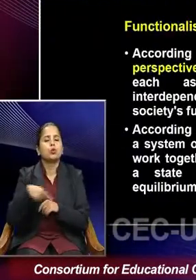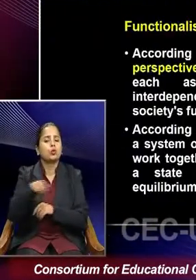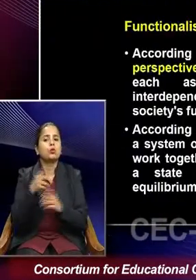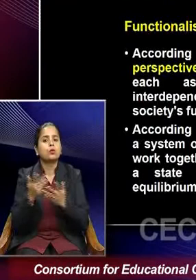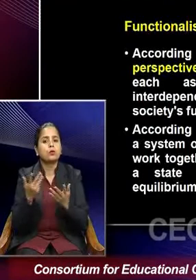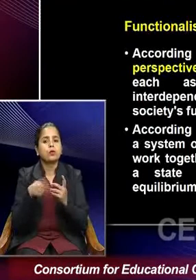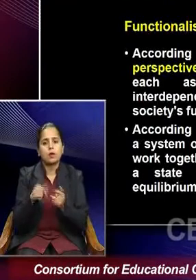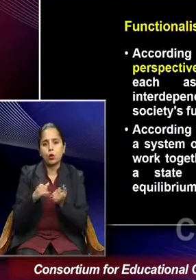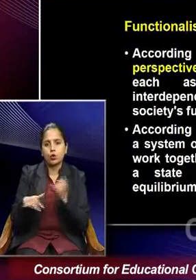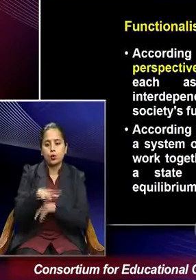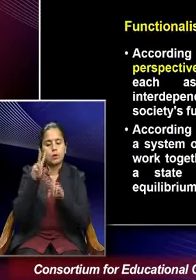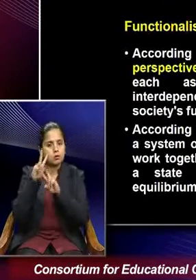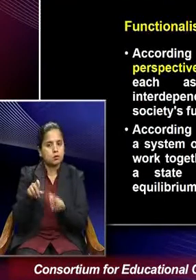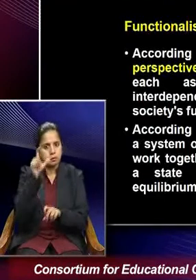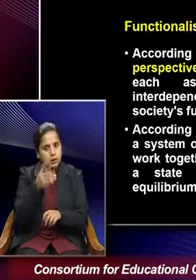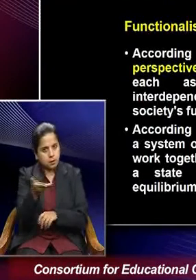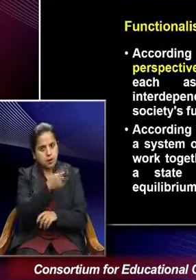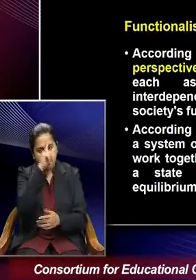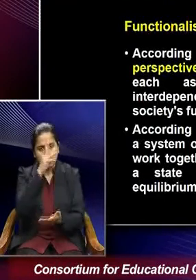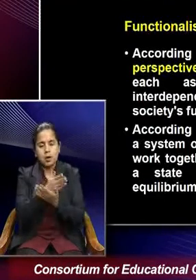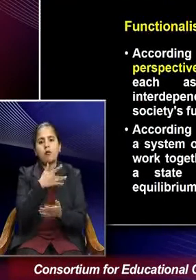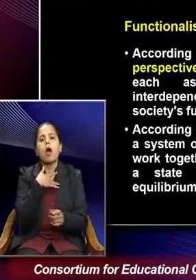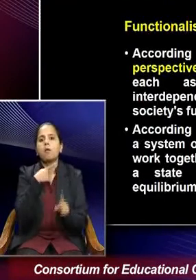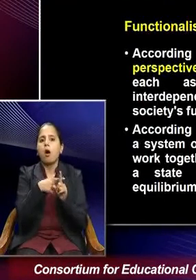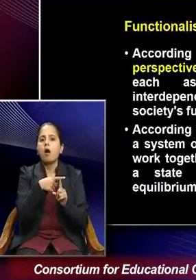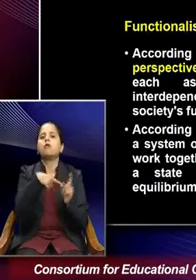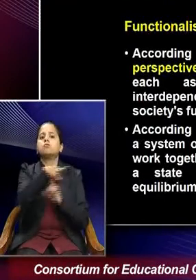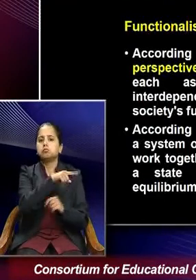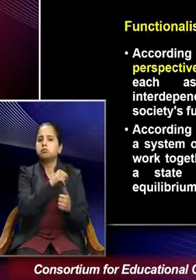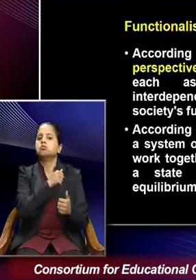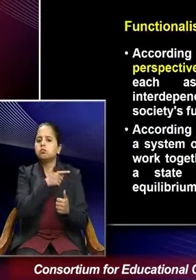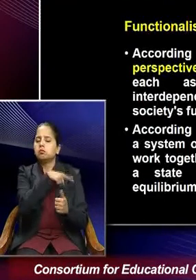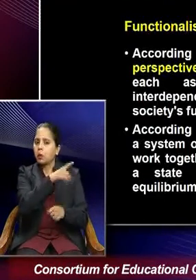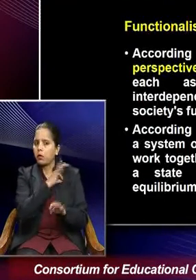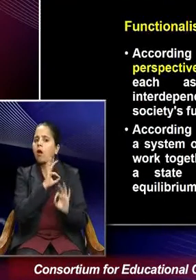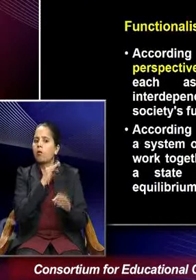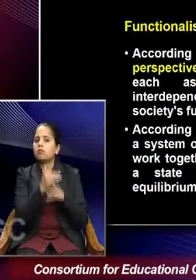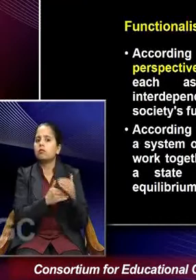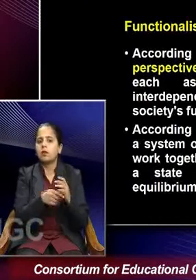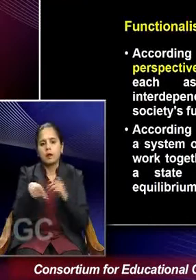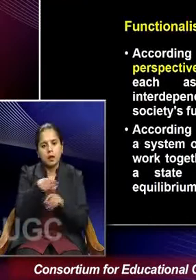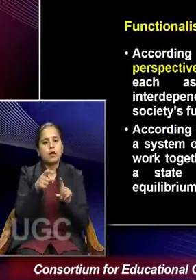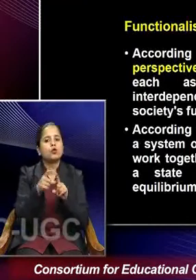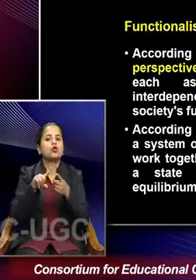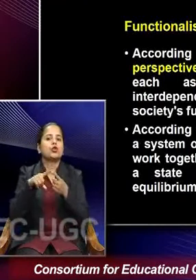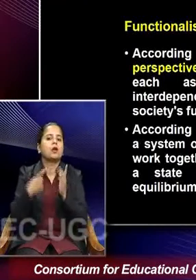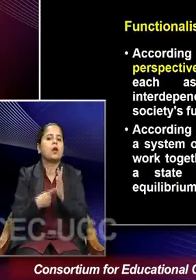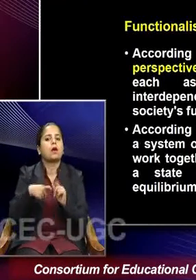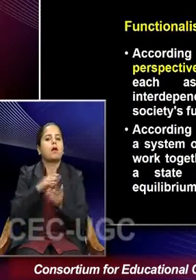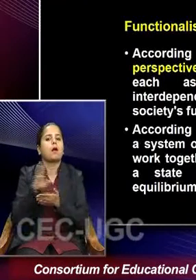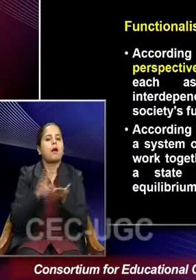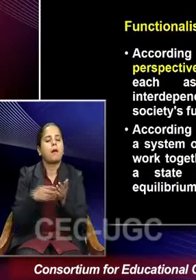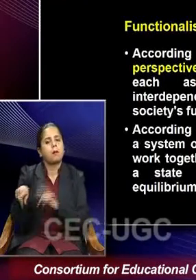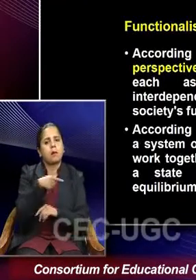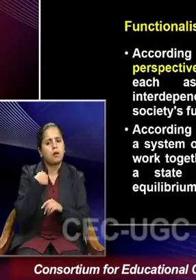sociologists who believed in positivism. And therefore, it would be Durkheim who would be kind